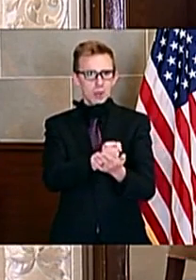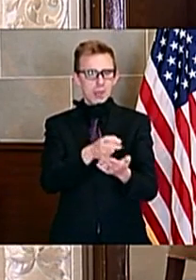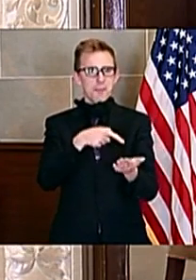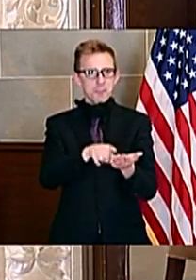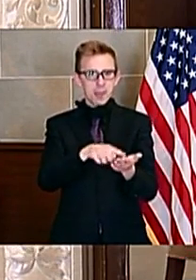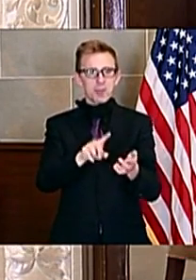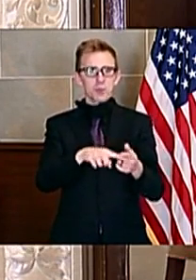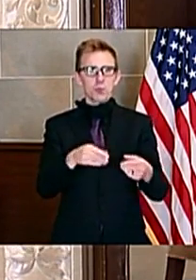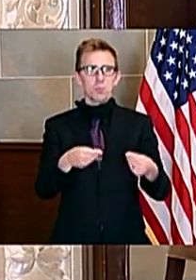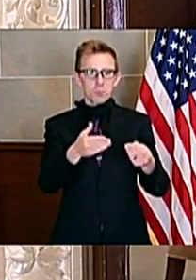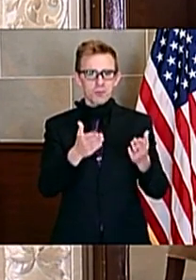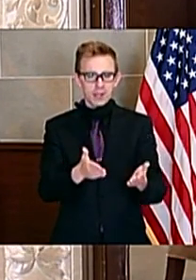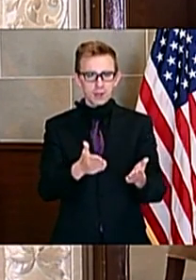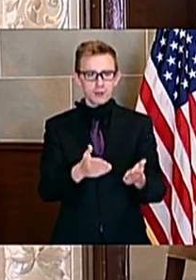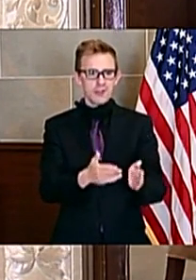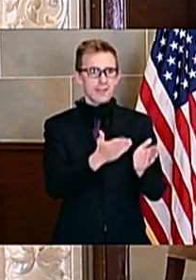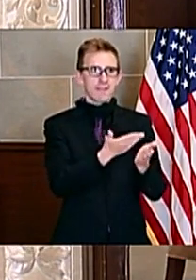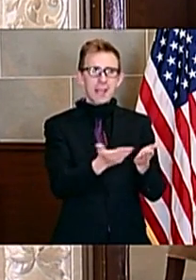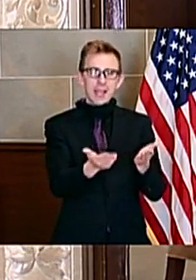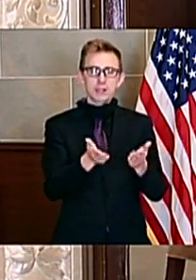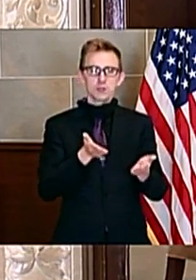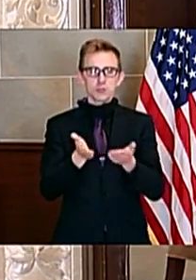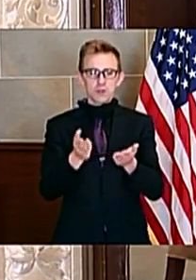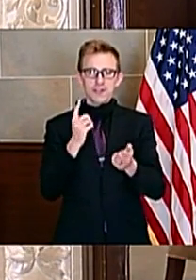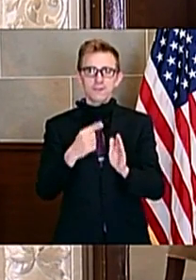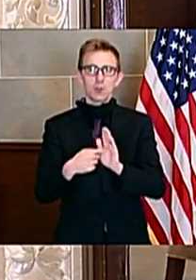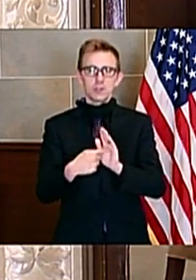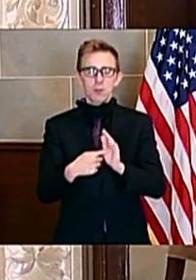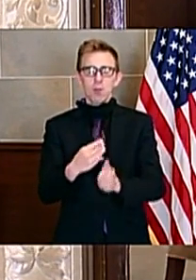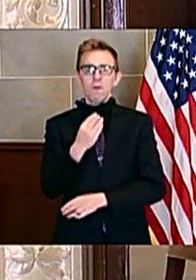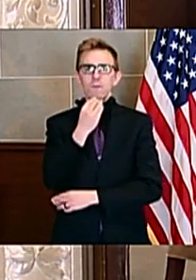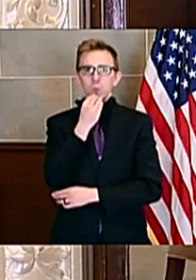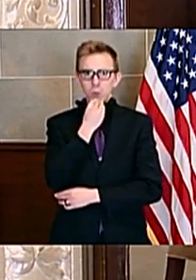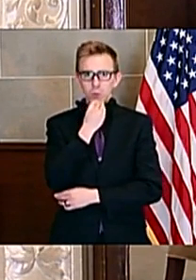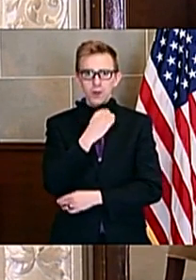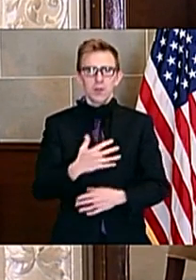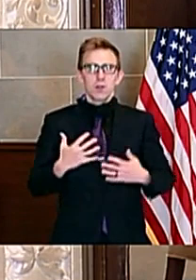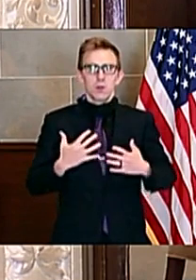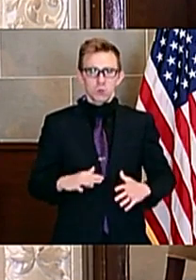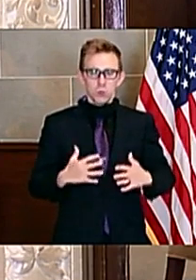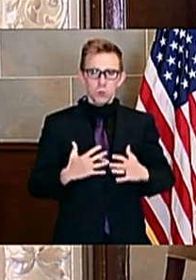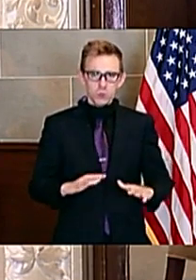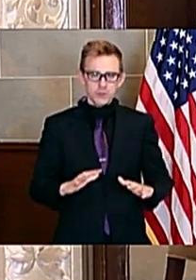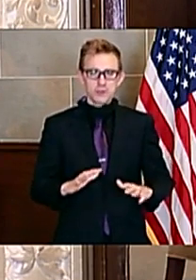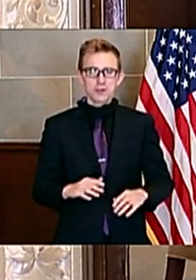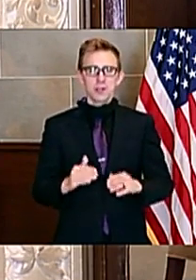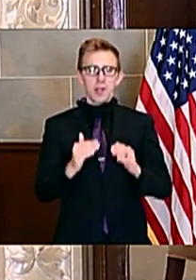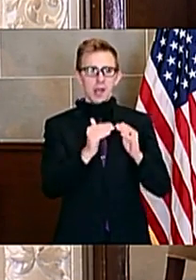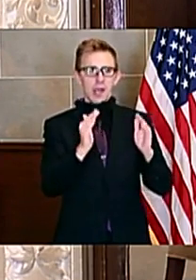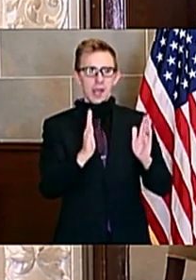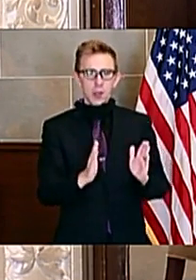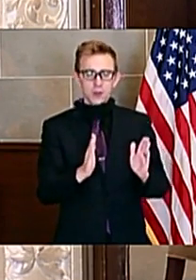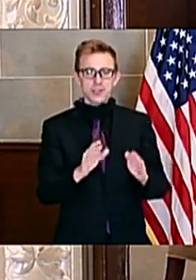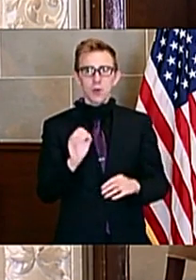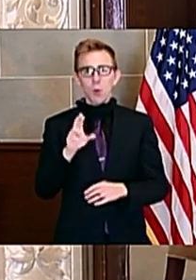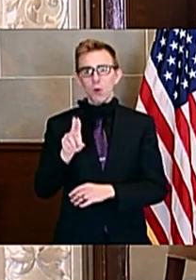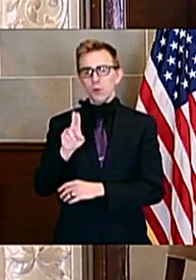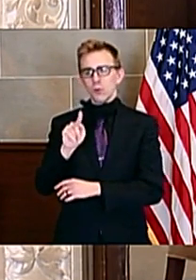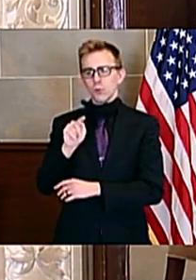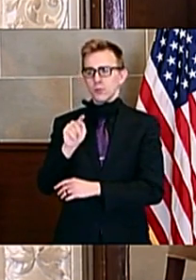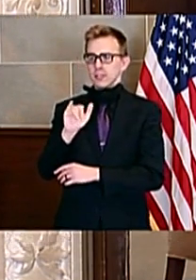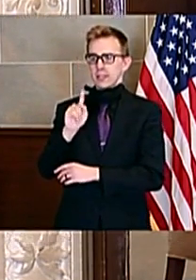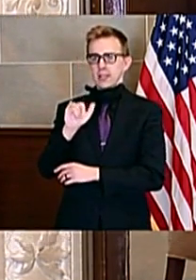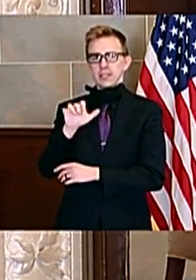for items and services such as food, clothing, housing, or utilities